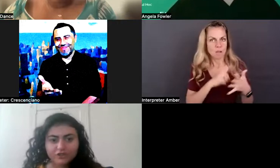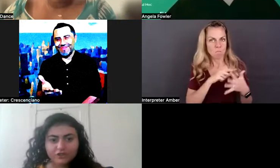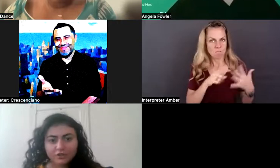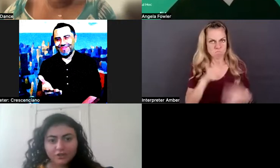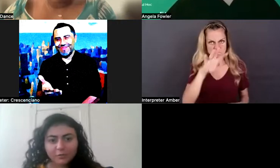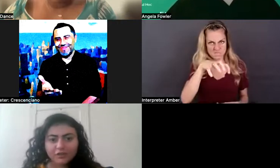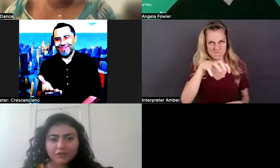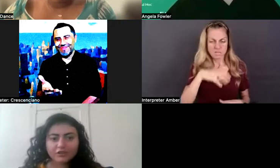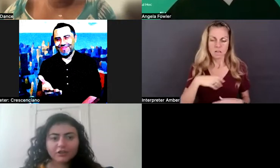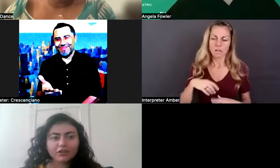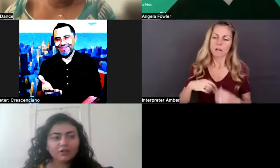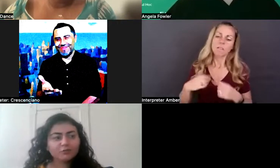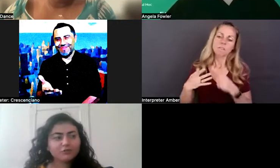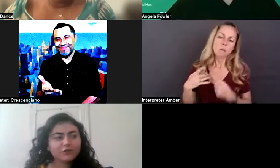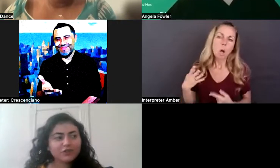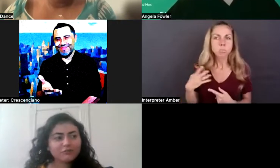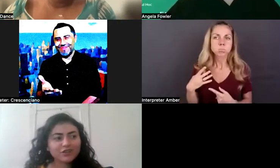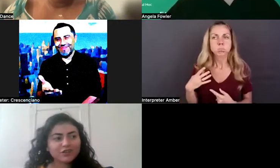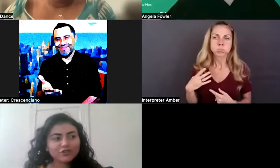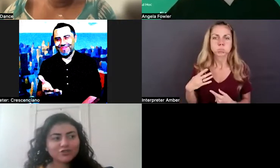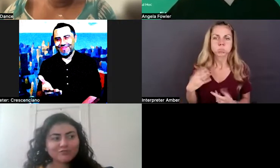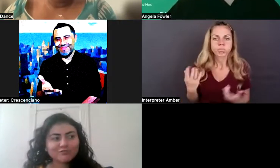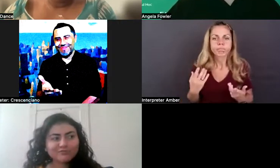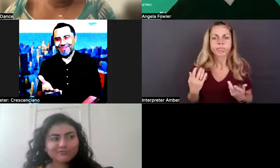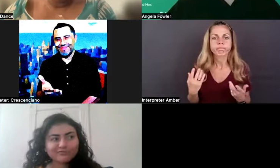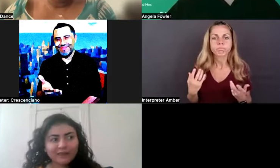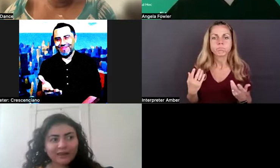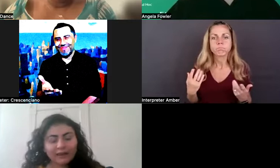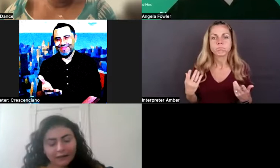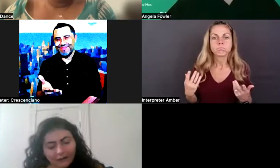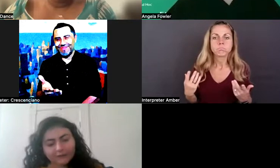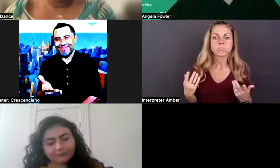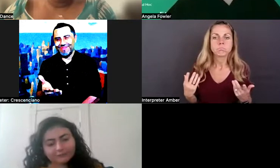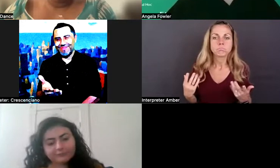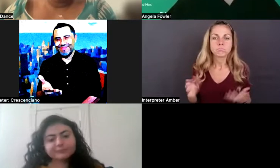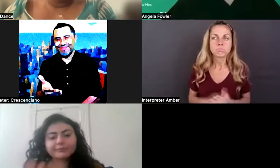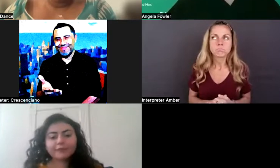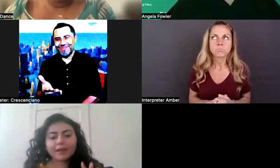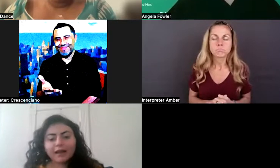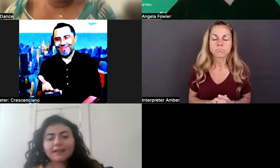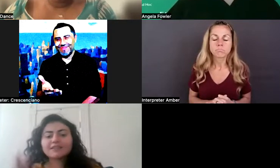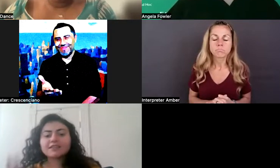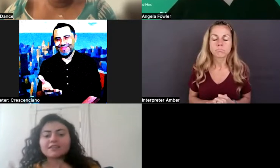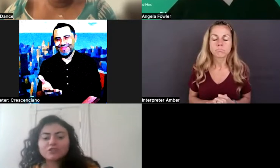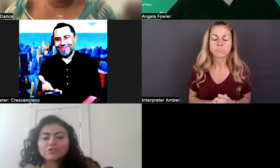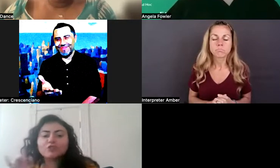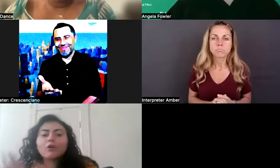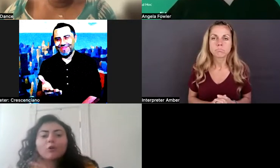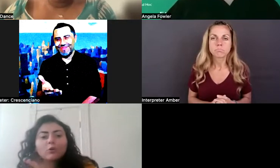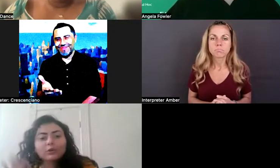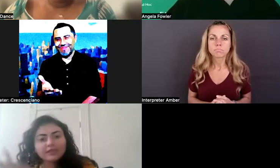And there are some that are pretty much. Which I can